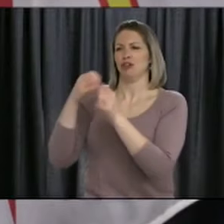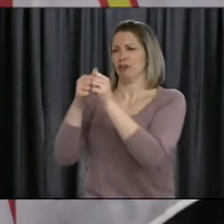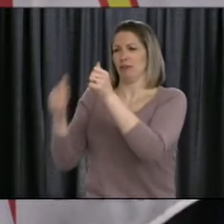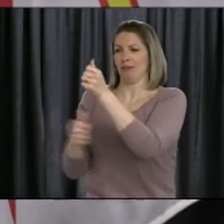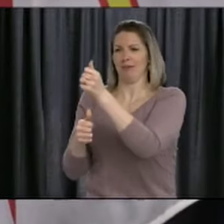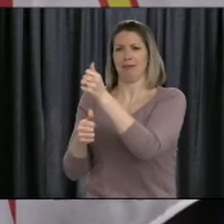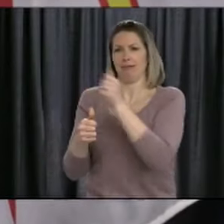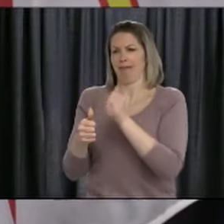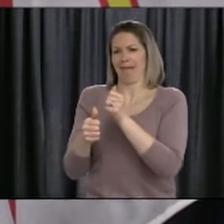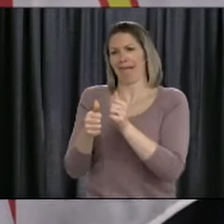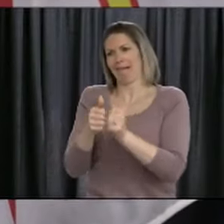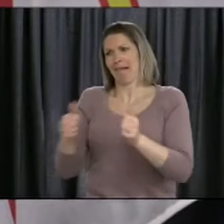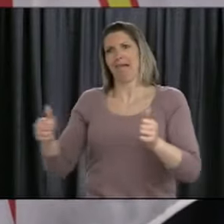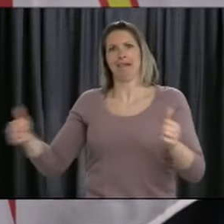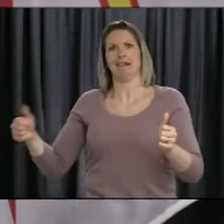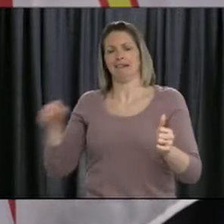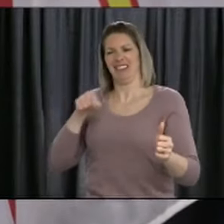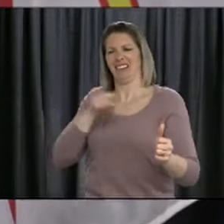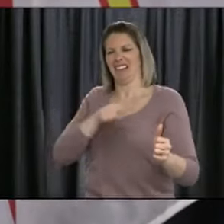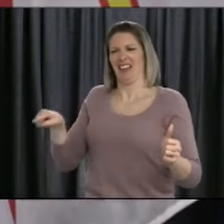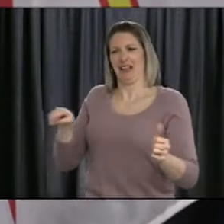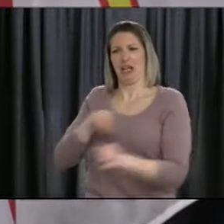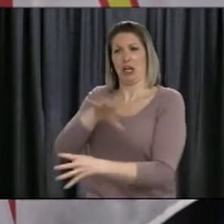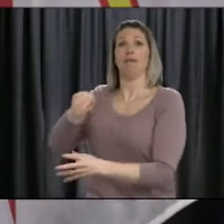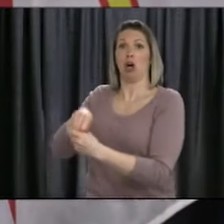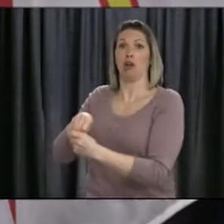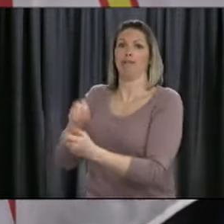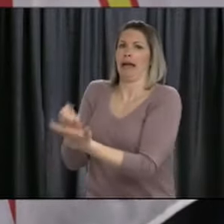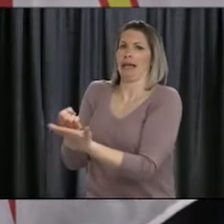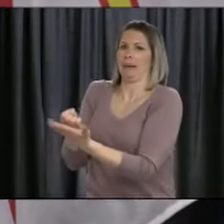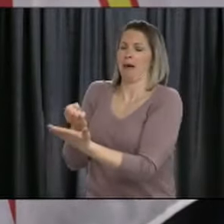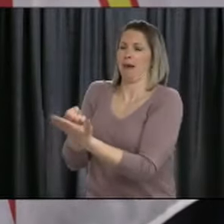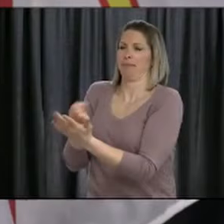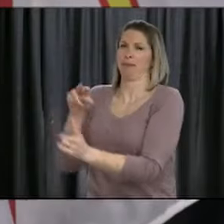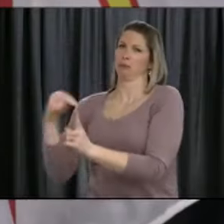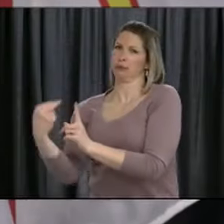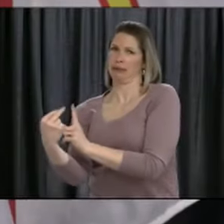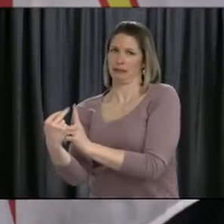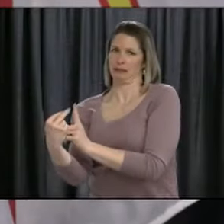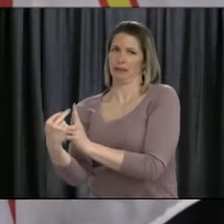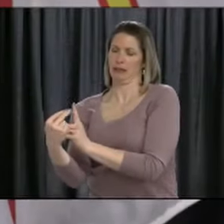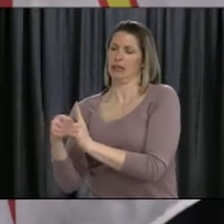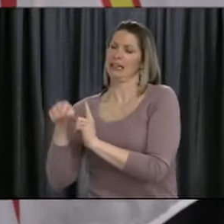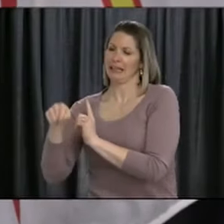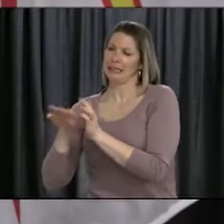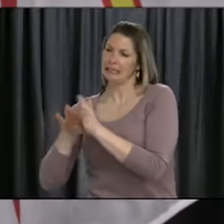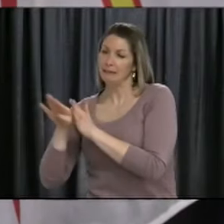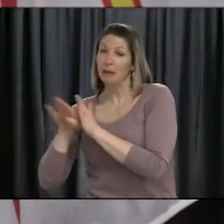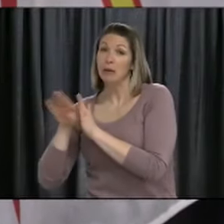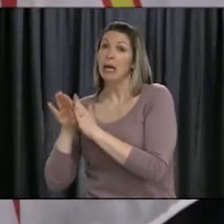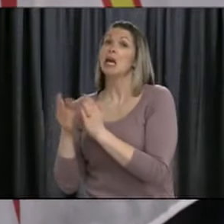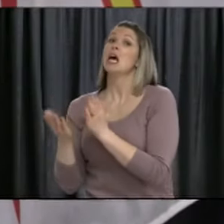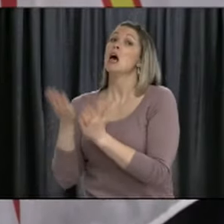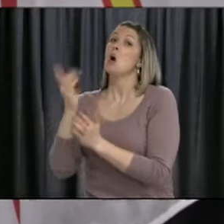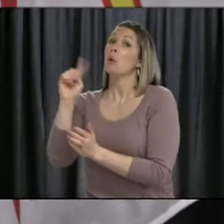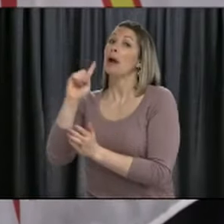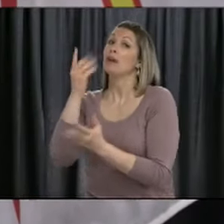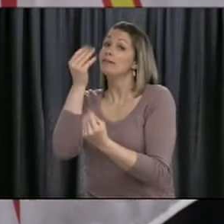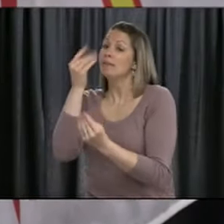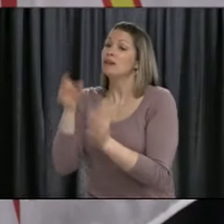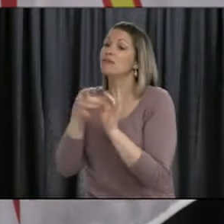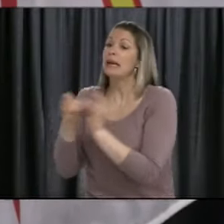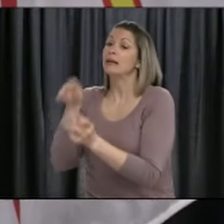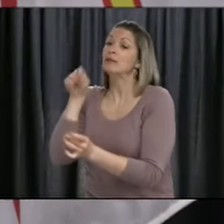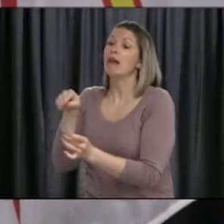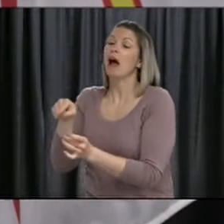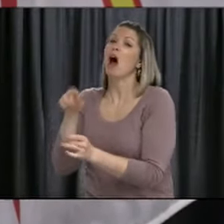that department. the business guidance team that we're talking about here that's mentioned. we'll see some information on the website today. That's a little different